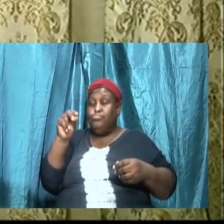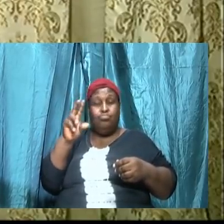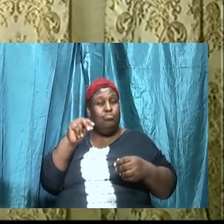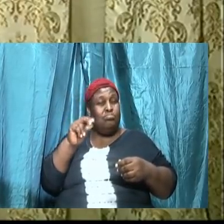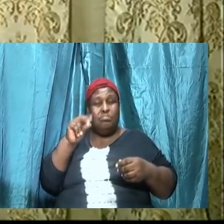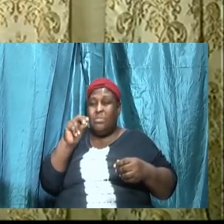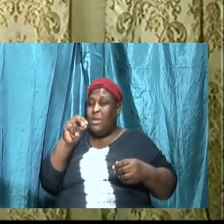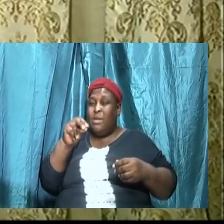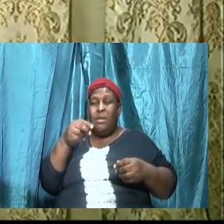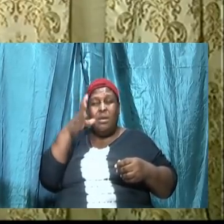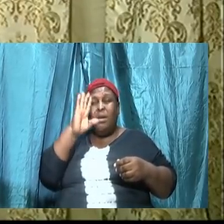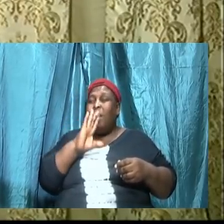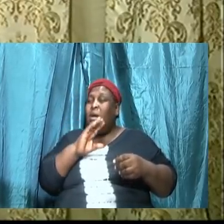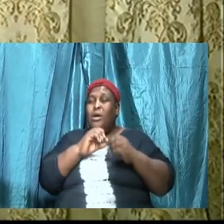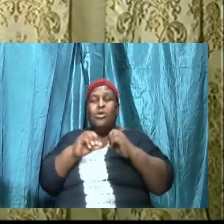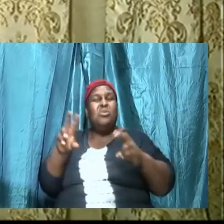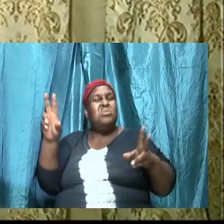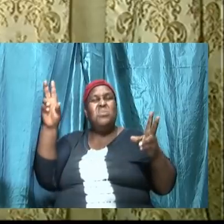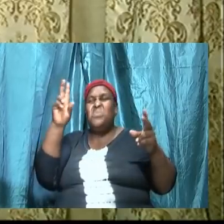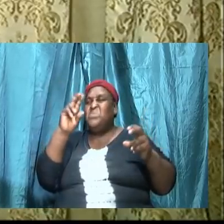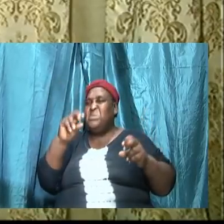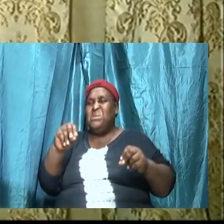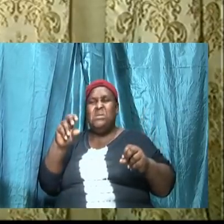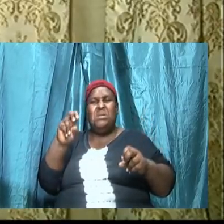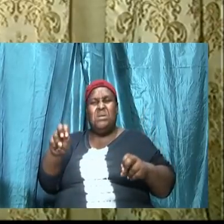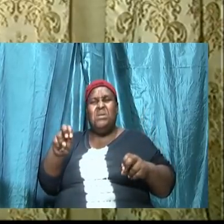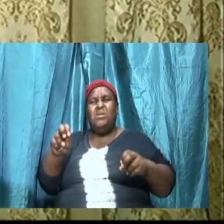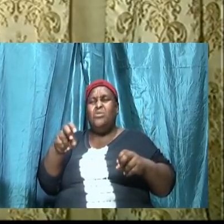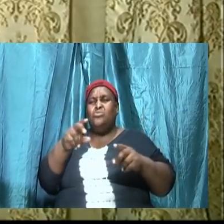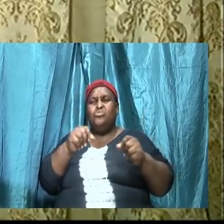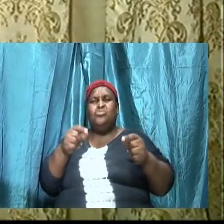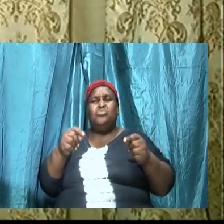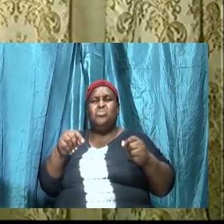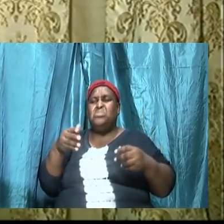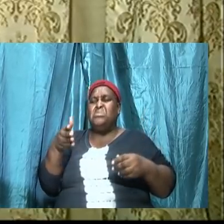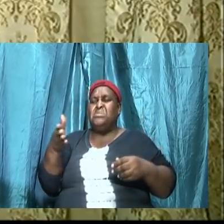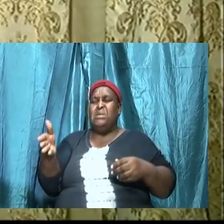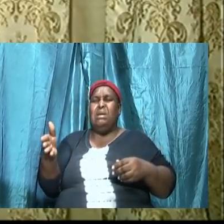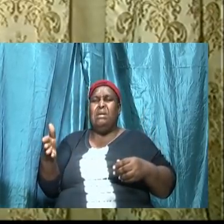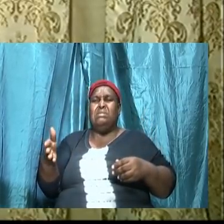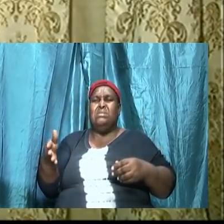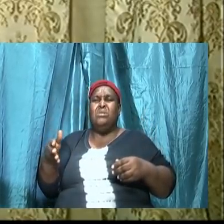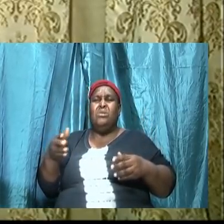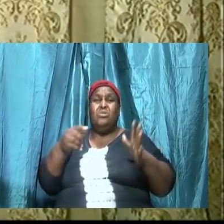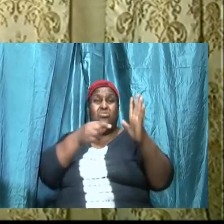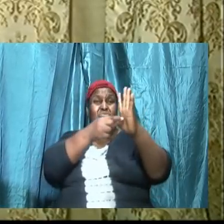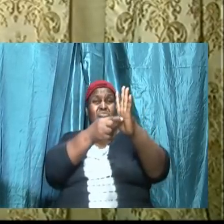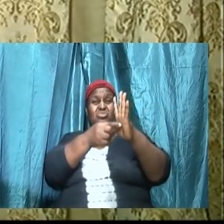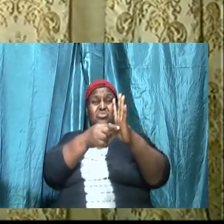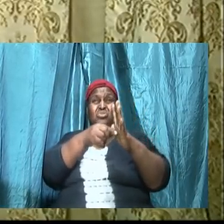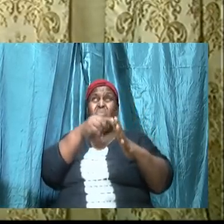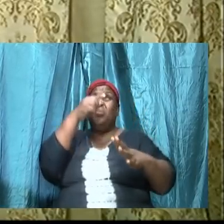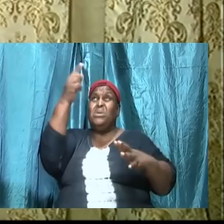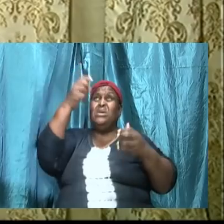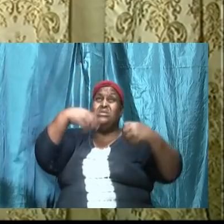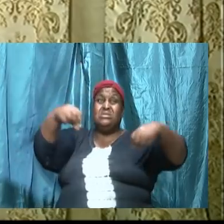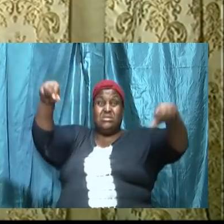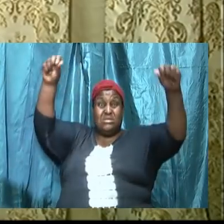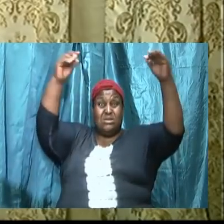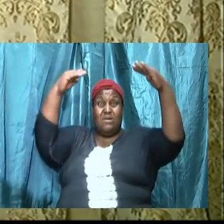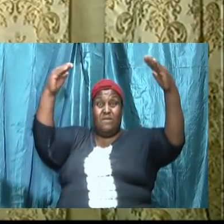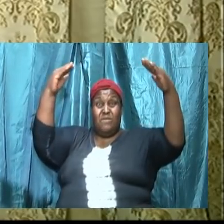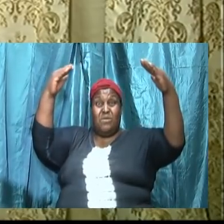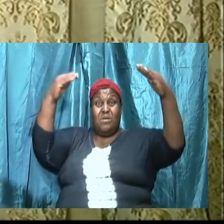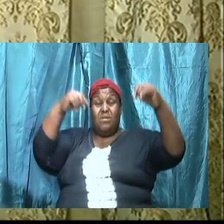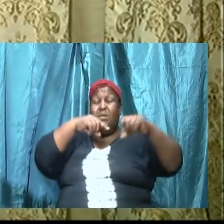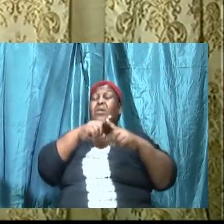doesn't need to do that to show his sovereignty and his might. No, no, no. Not the God that we serve. When God tells us not to